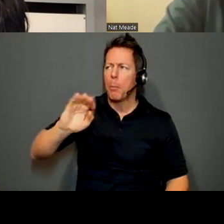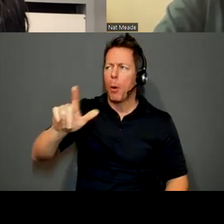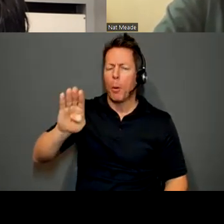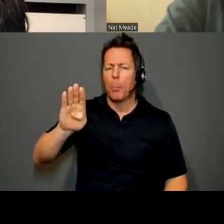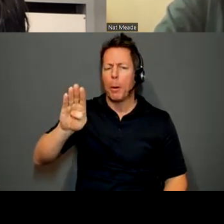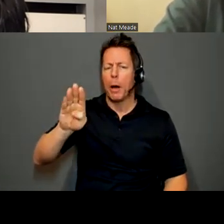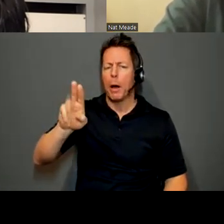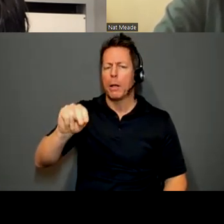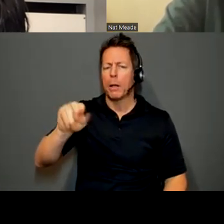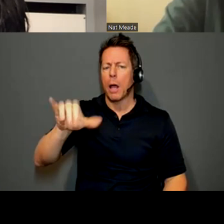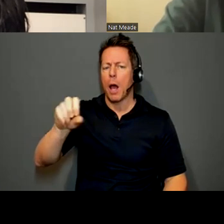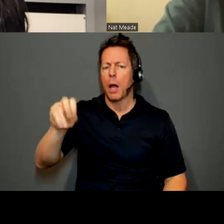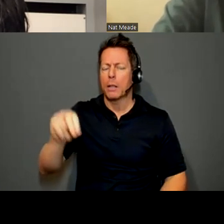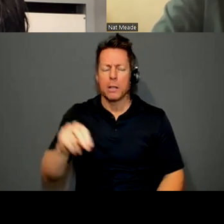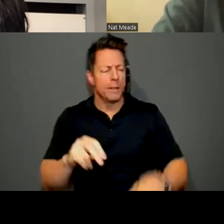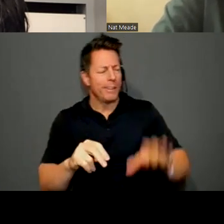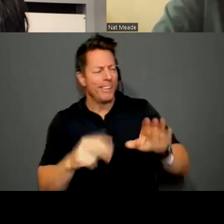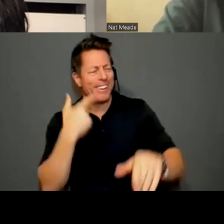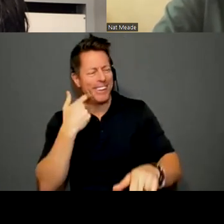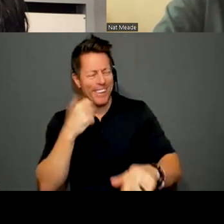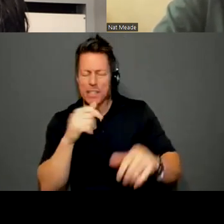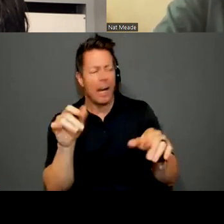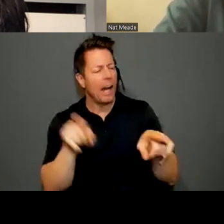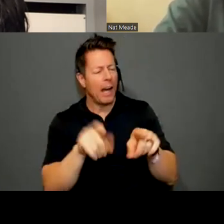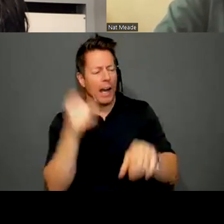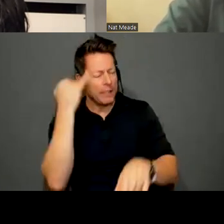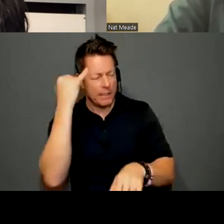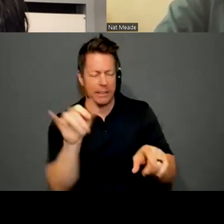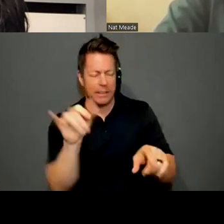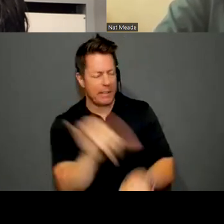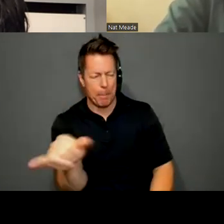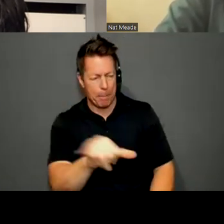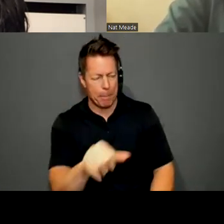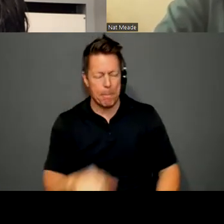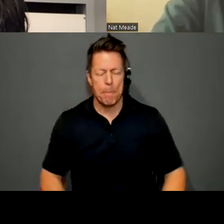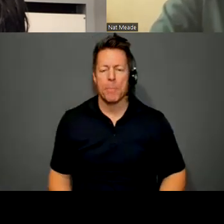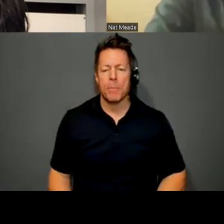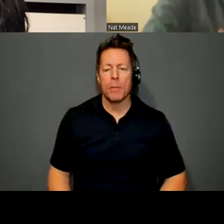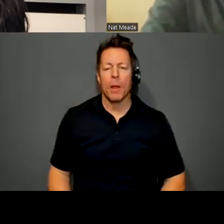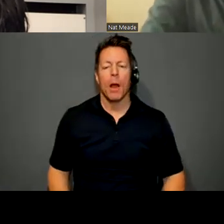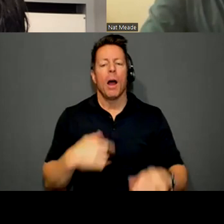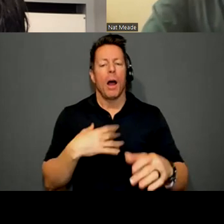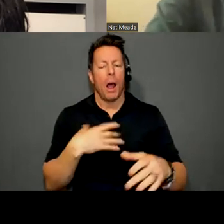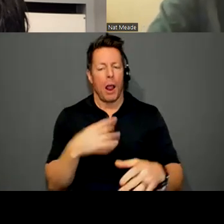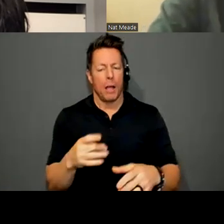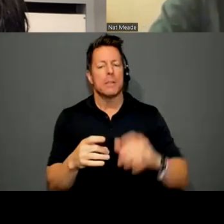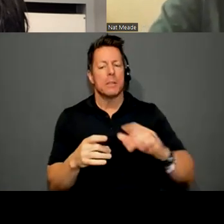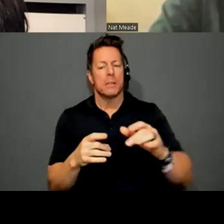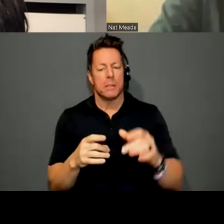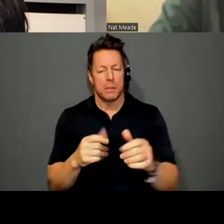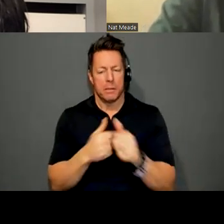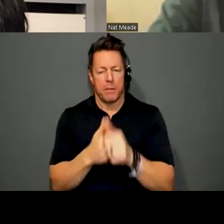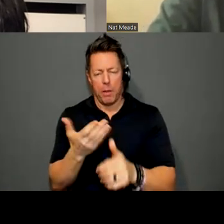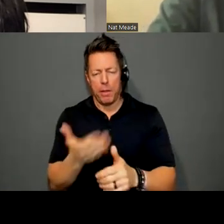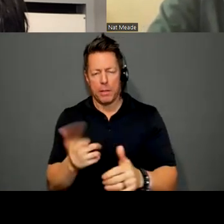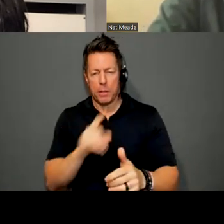yeah, same idea. I do have to pick, you know, I like to follow things that really pique my